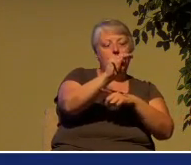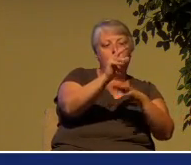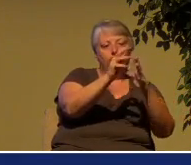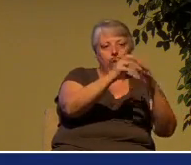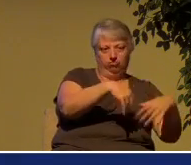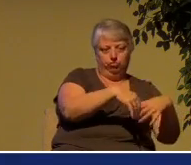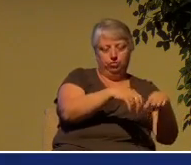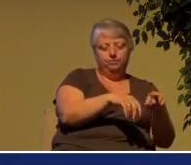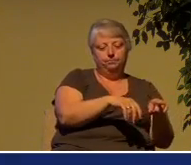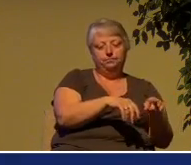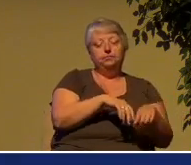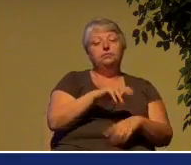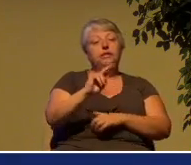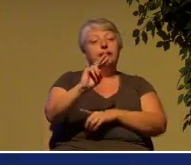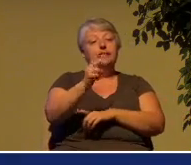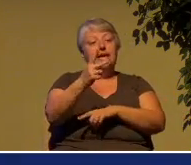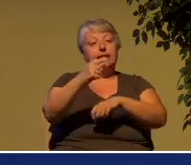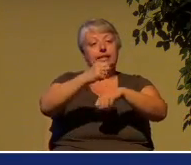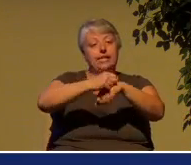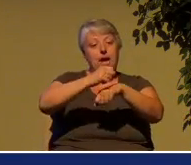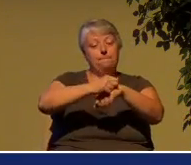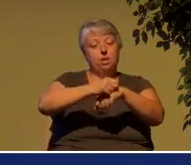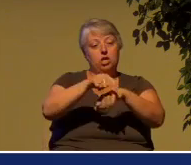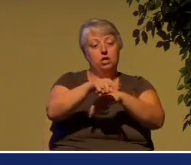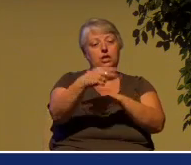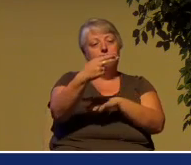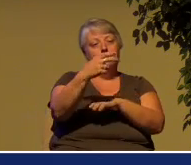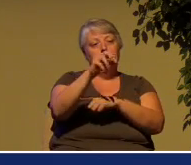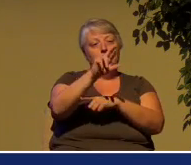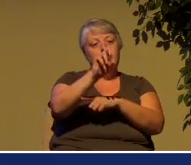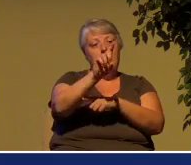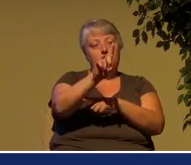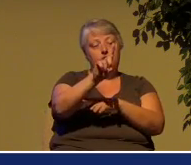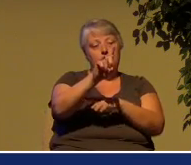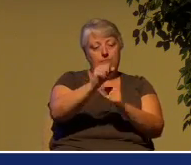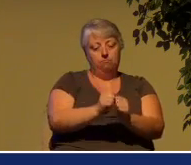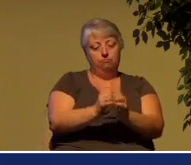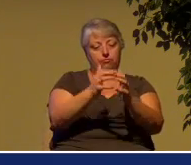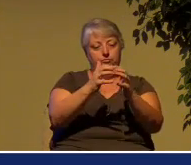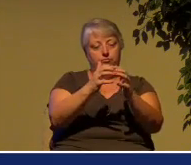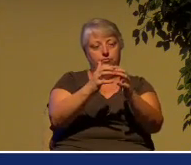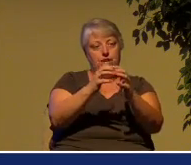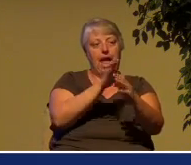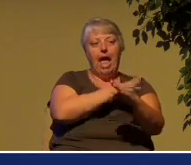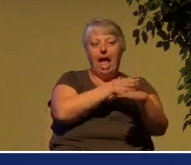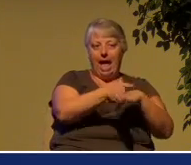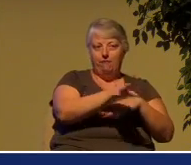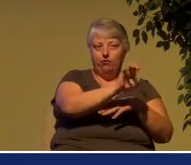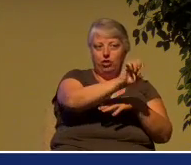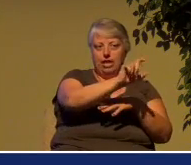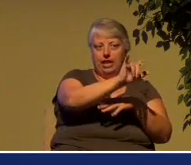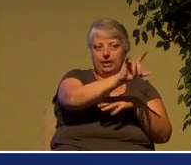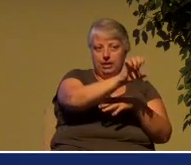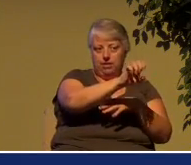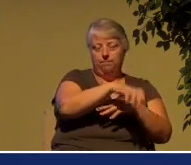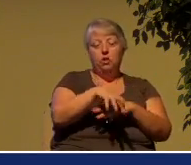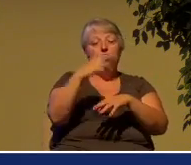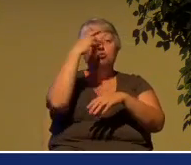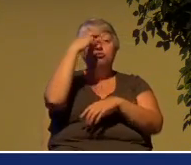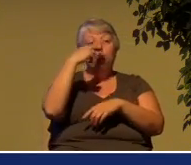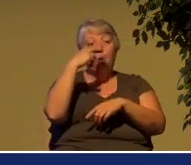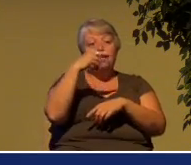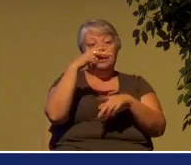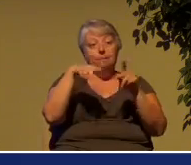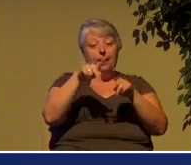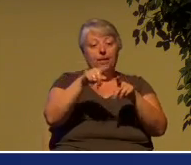was the temple after the exile rebuilt by Herod, destroyed by the Romans. The book of